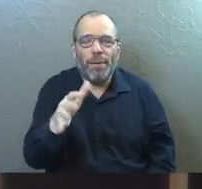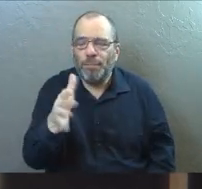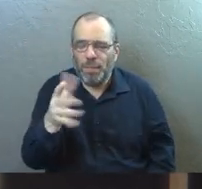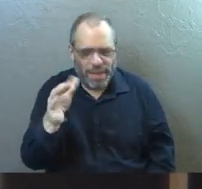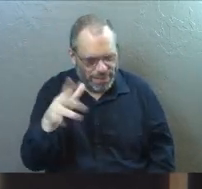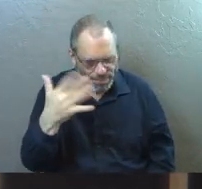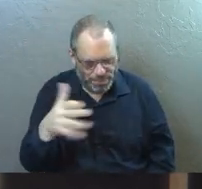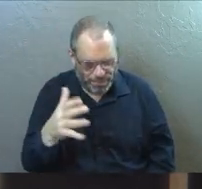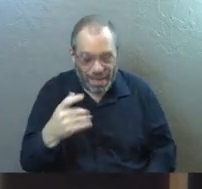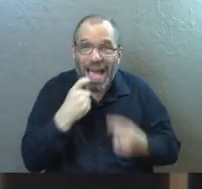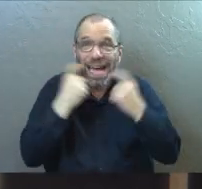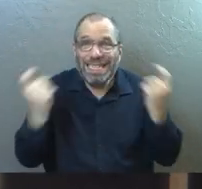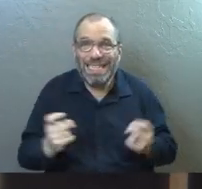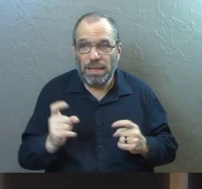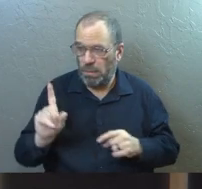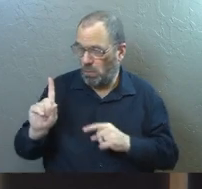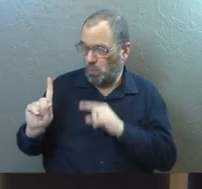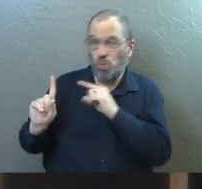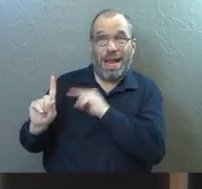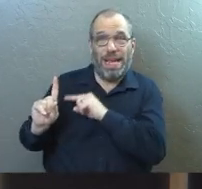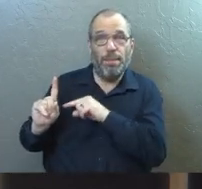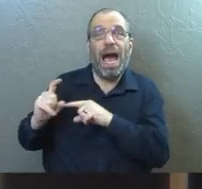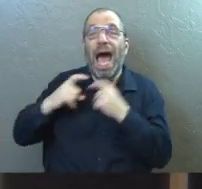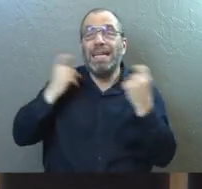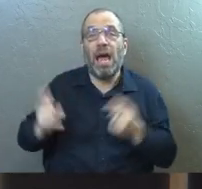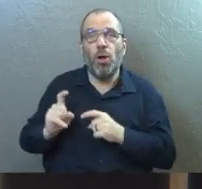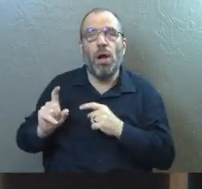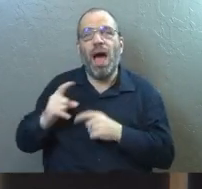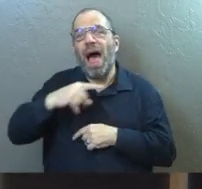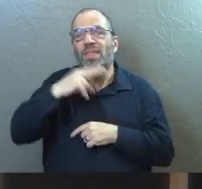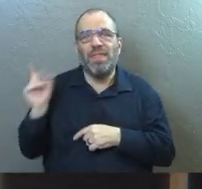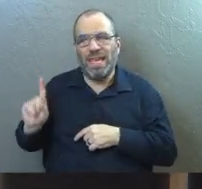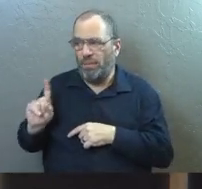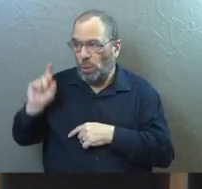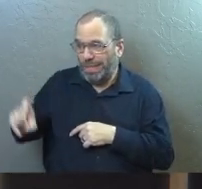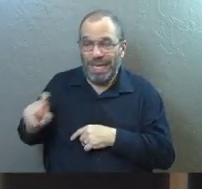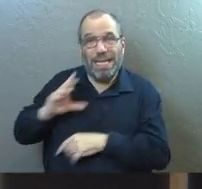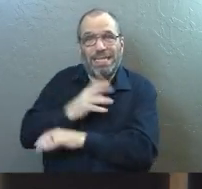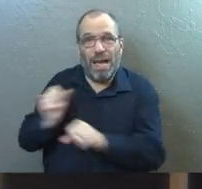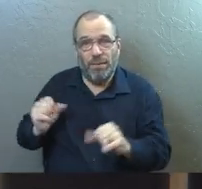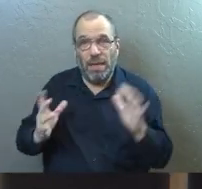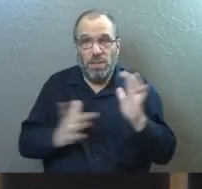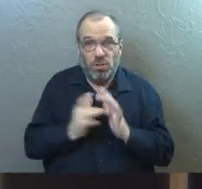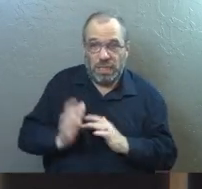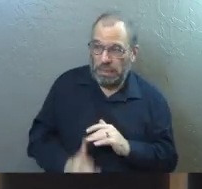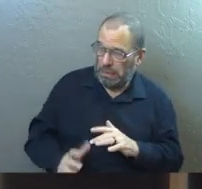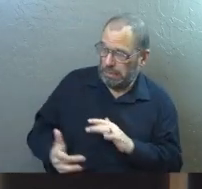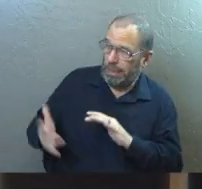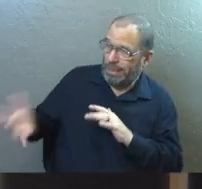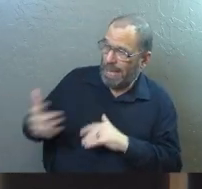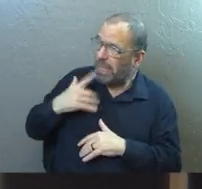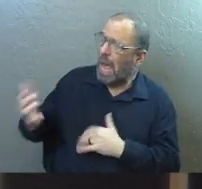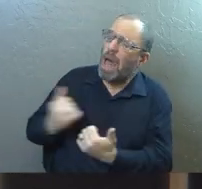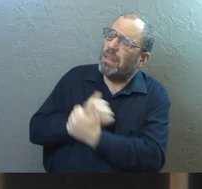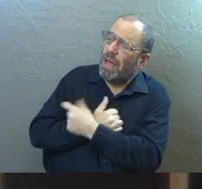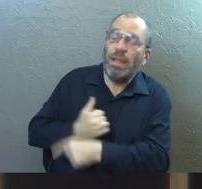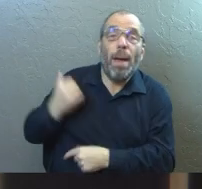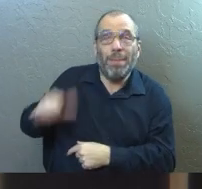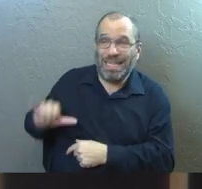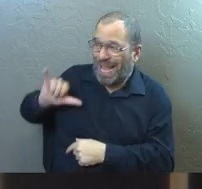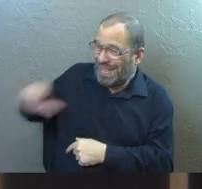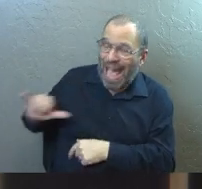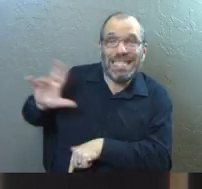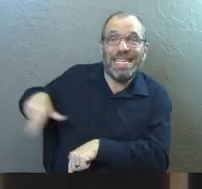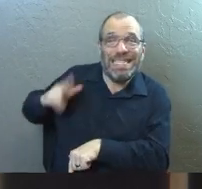sinner on the cross right next to him who needed personal salvation. Jesus reached out to him and loved him because